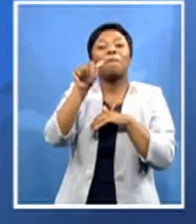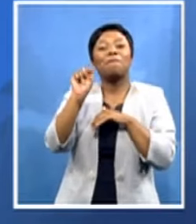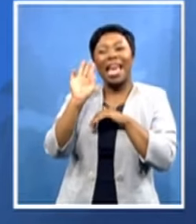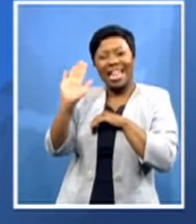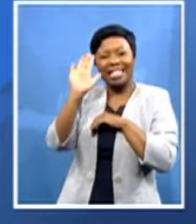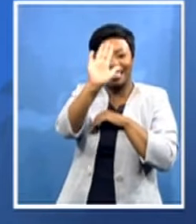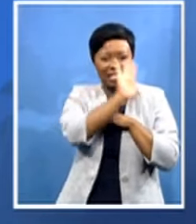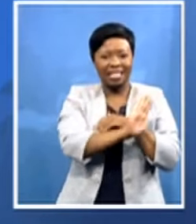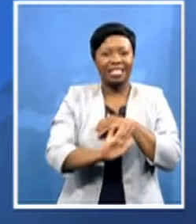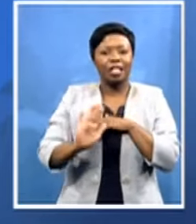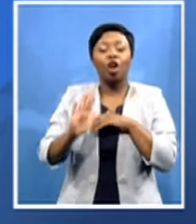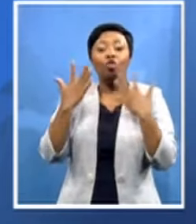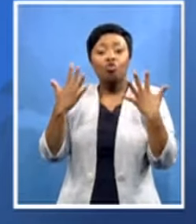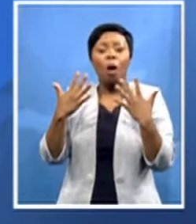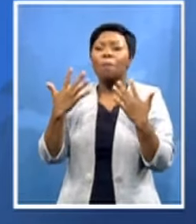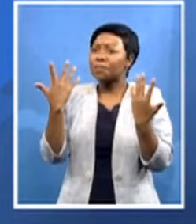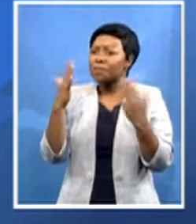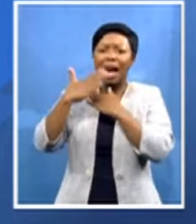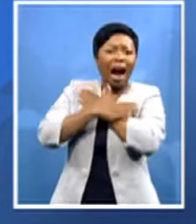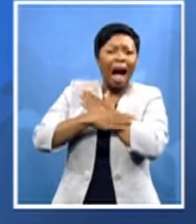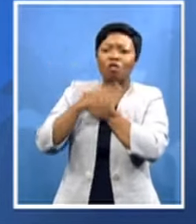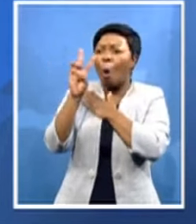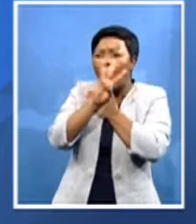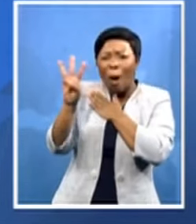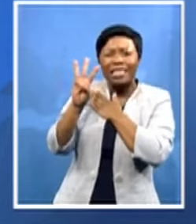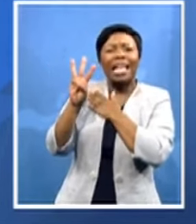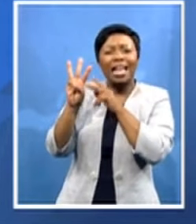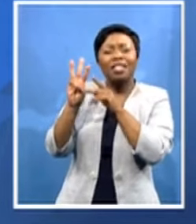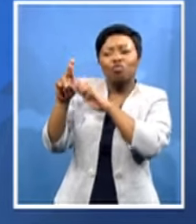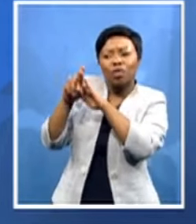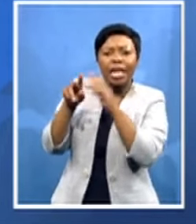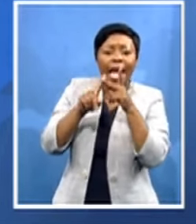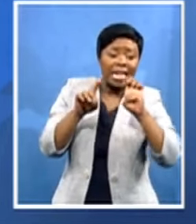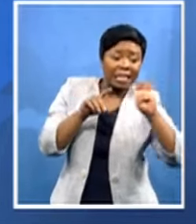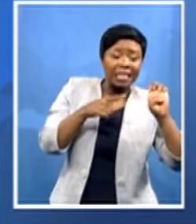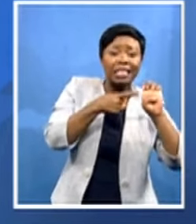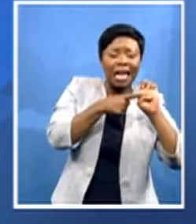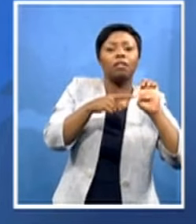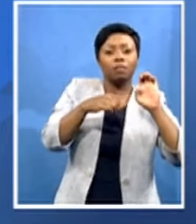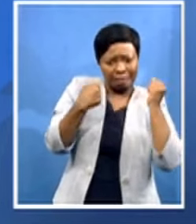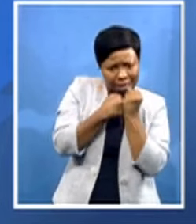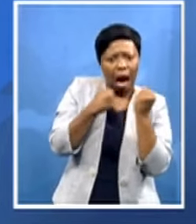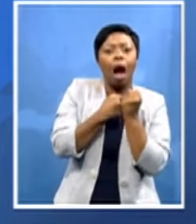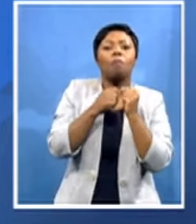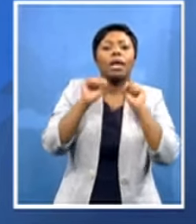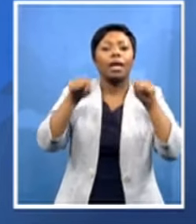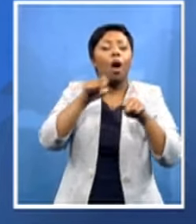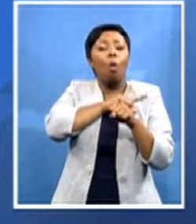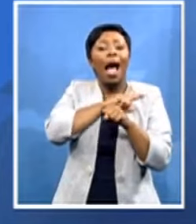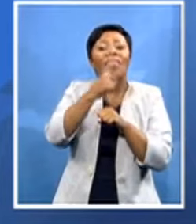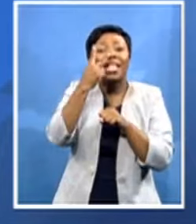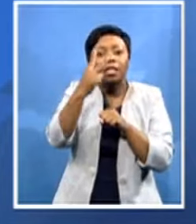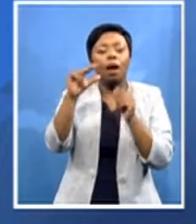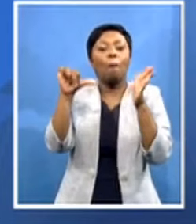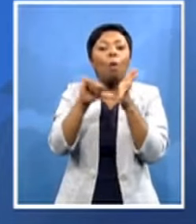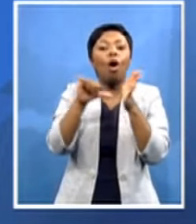countries in the western region and in the eastern because they also see the importance of following up the rotation